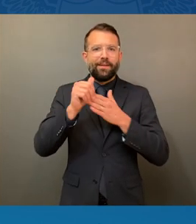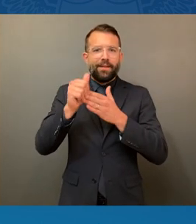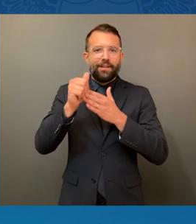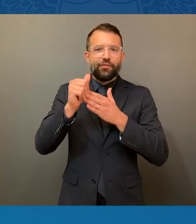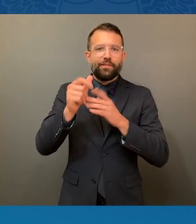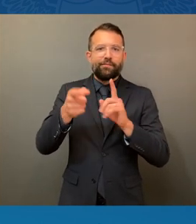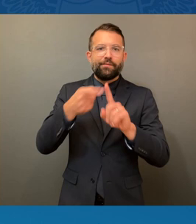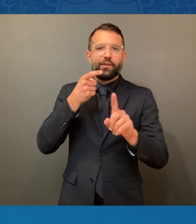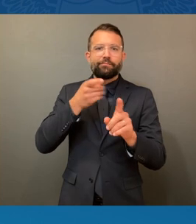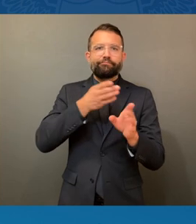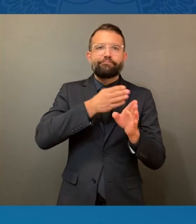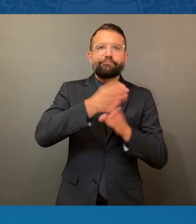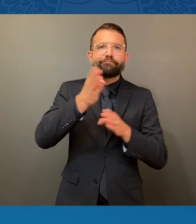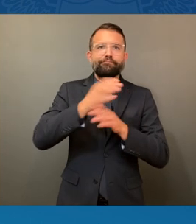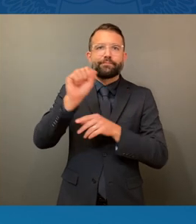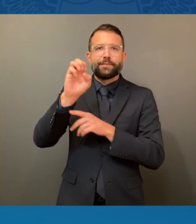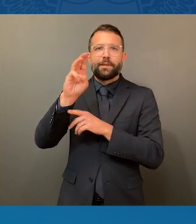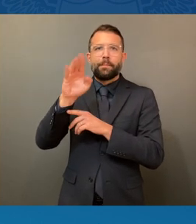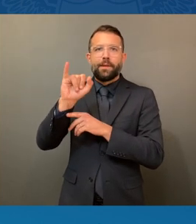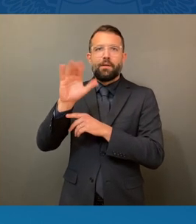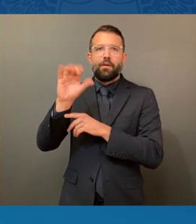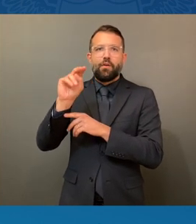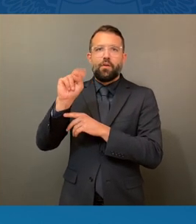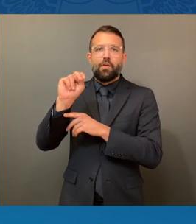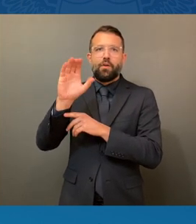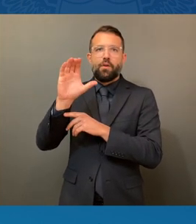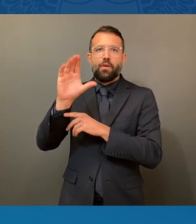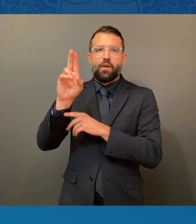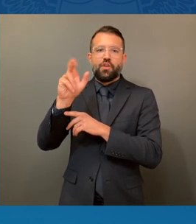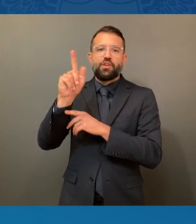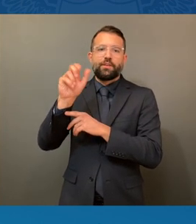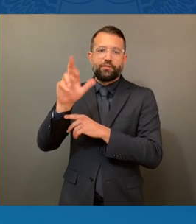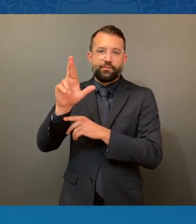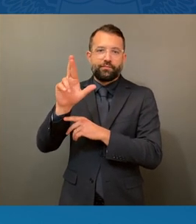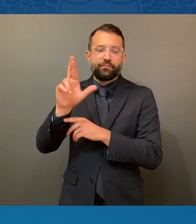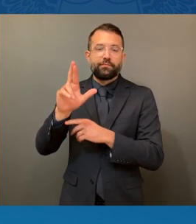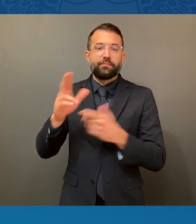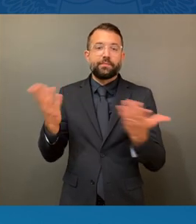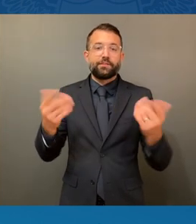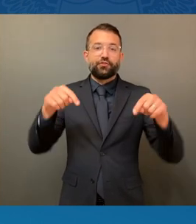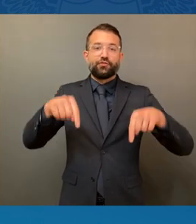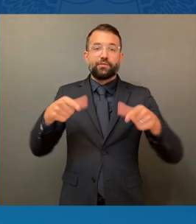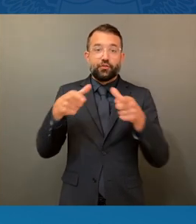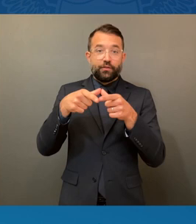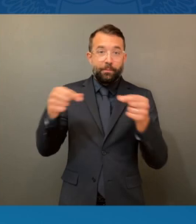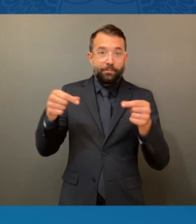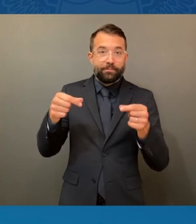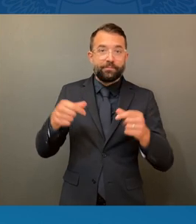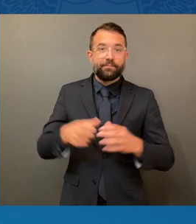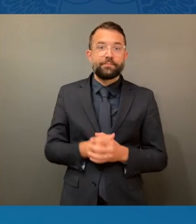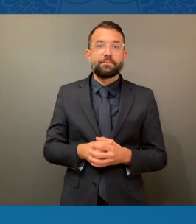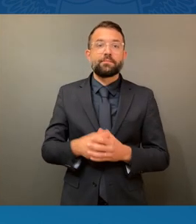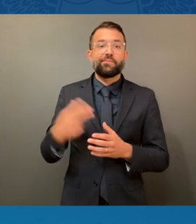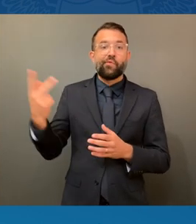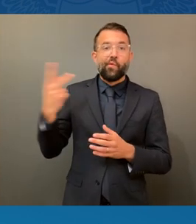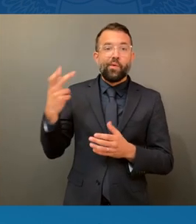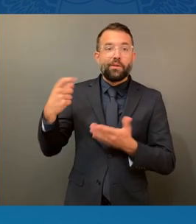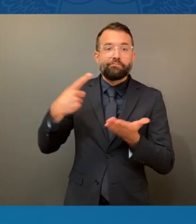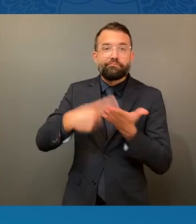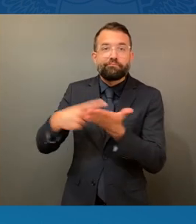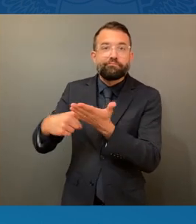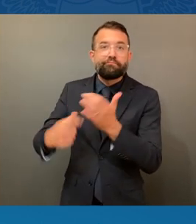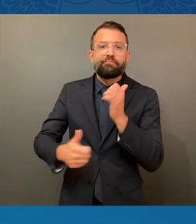in Japan. And as you and I have often talked, one of the most significant pieces of